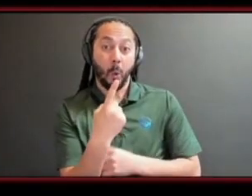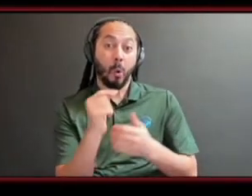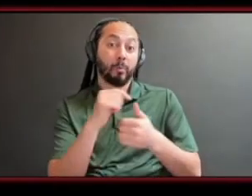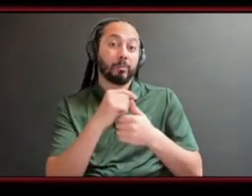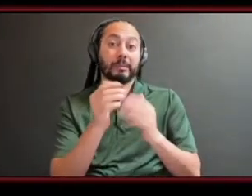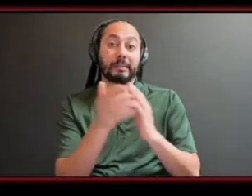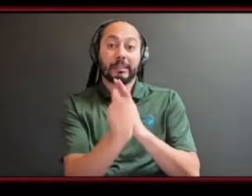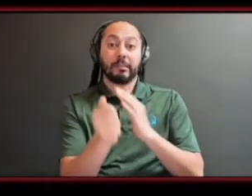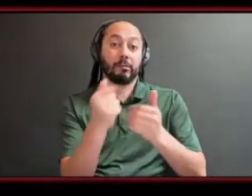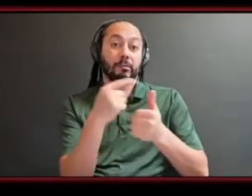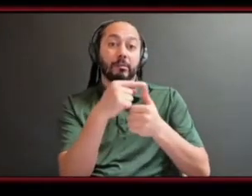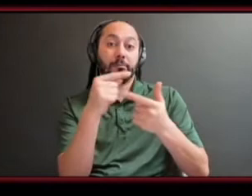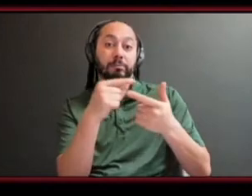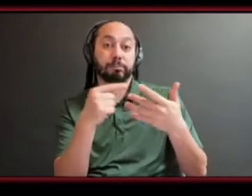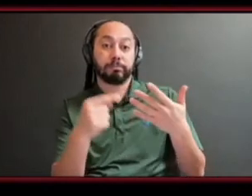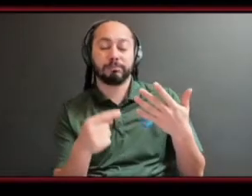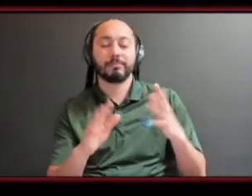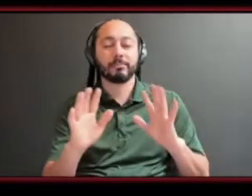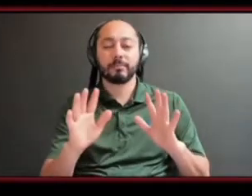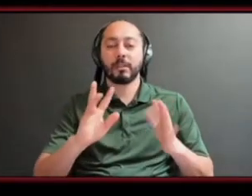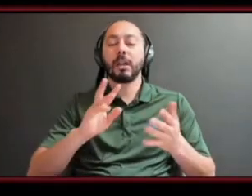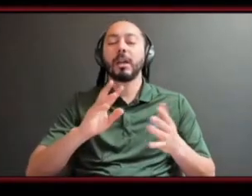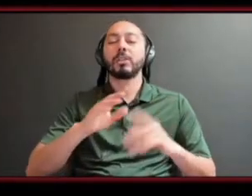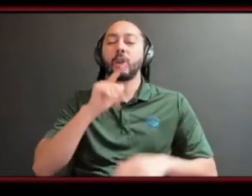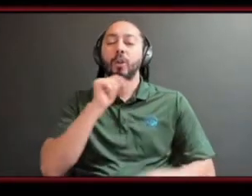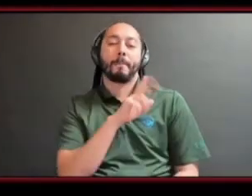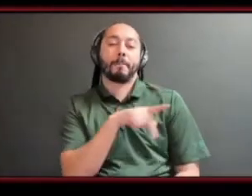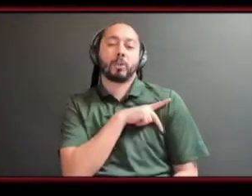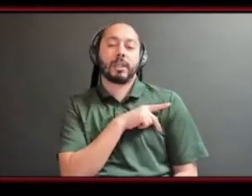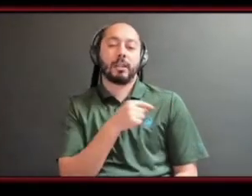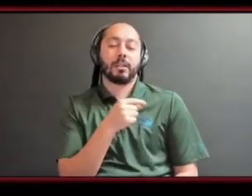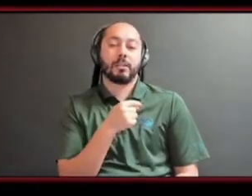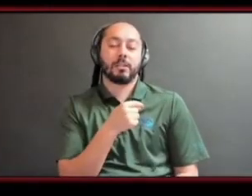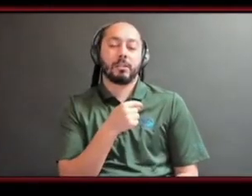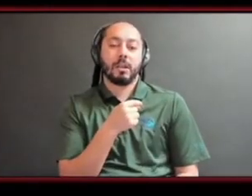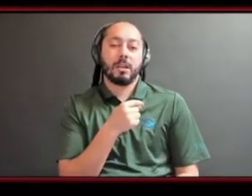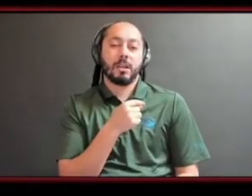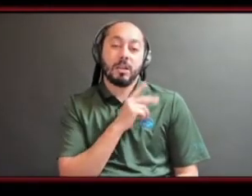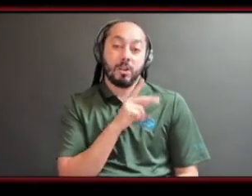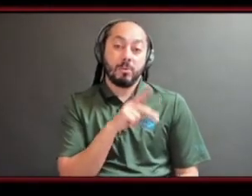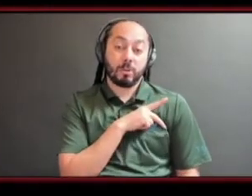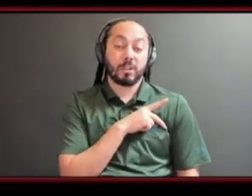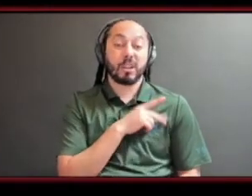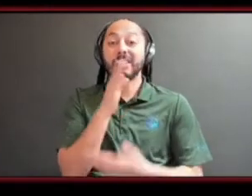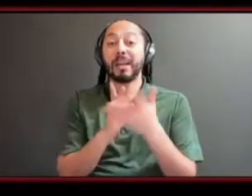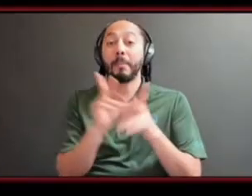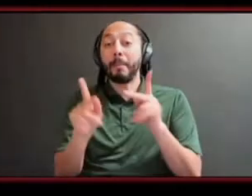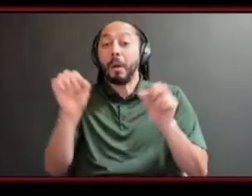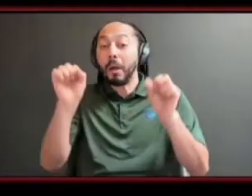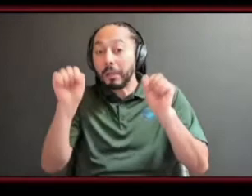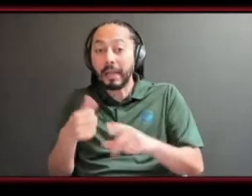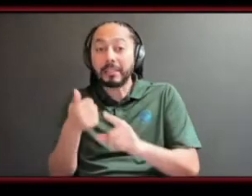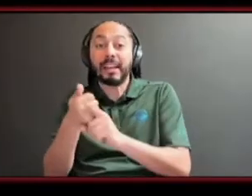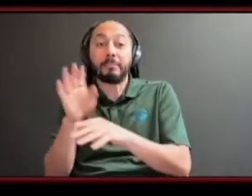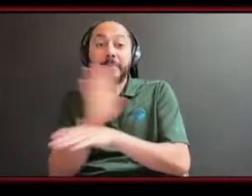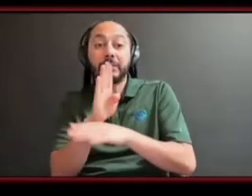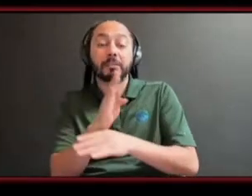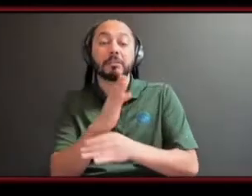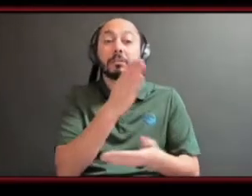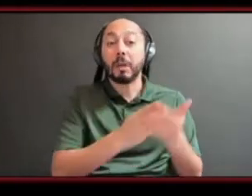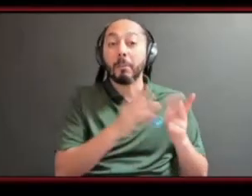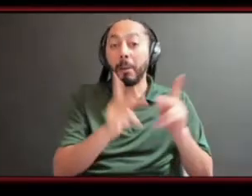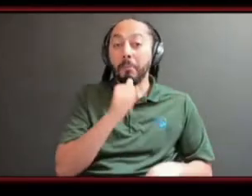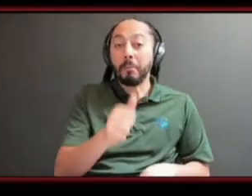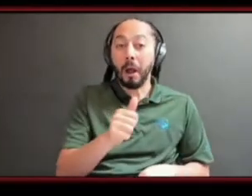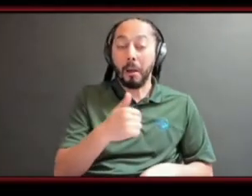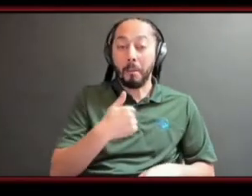um i think there's a type of person that can be an entrepreneur um i can say i'm not sure if i'm that person it really